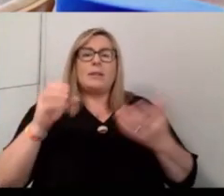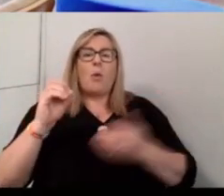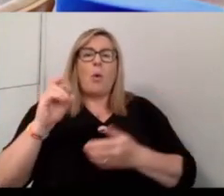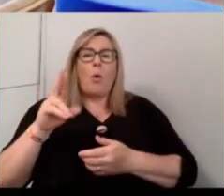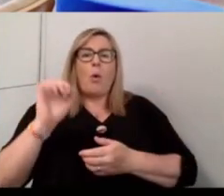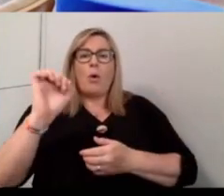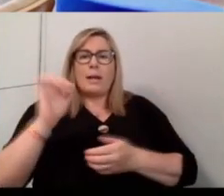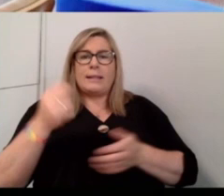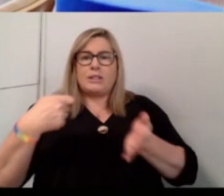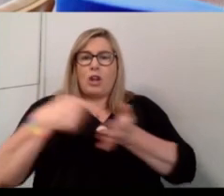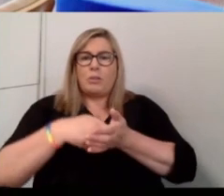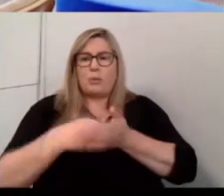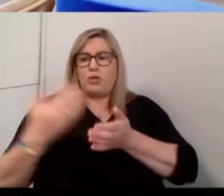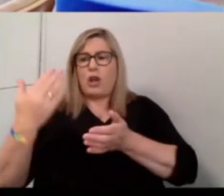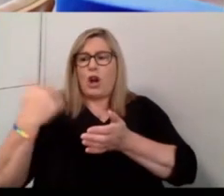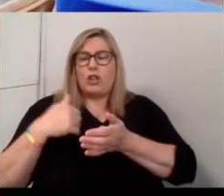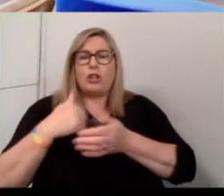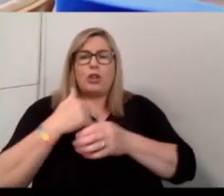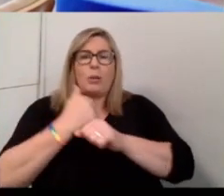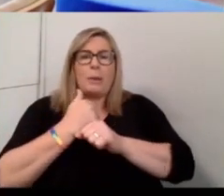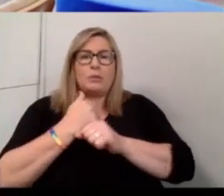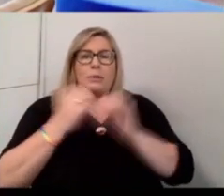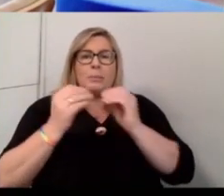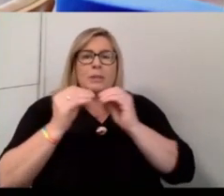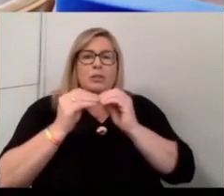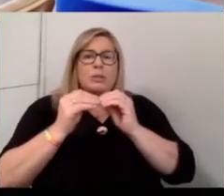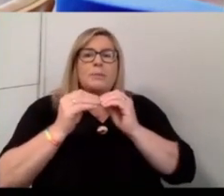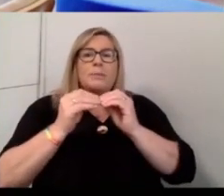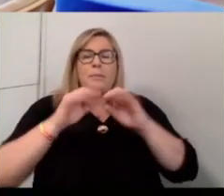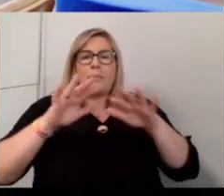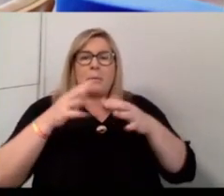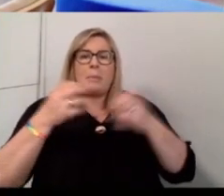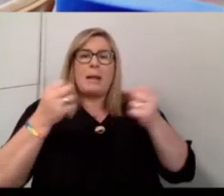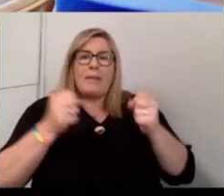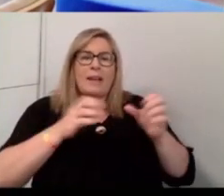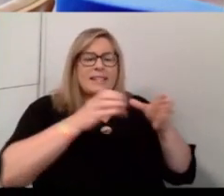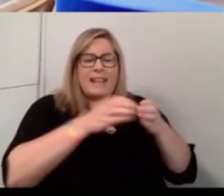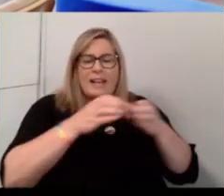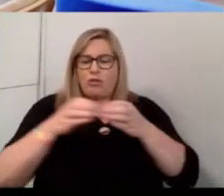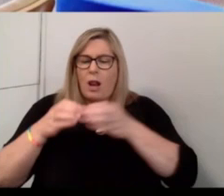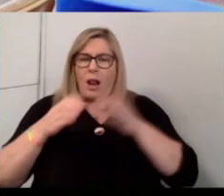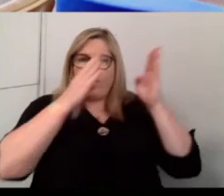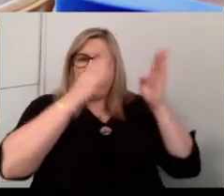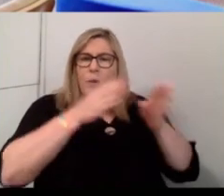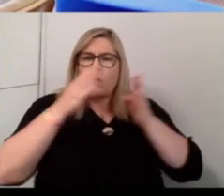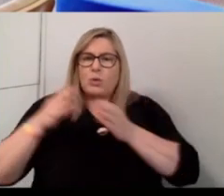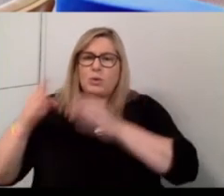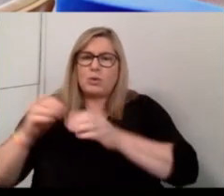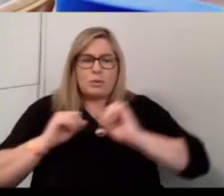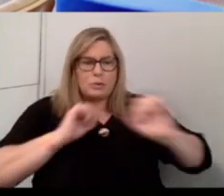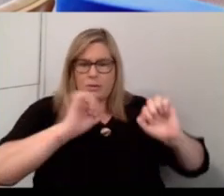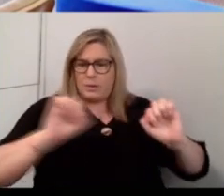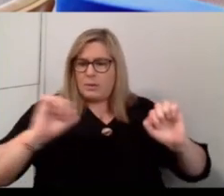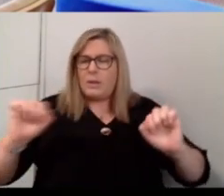contributions earlier on in terms of having perhaps a sectoral focus, but to sort of two key words have really